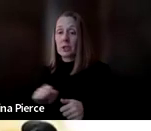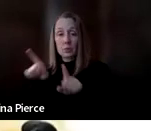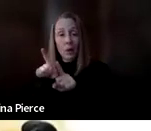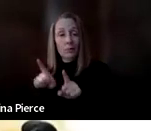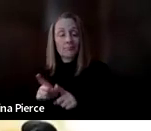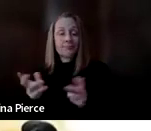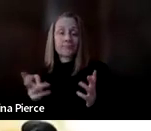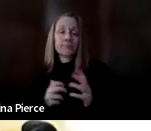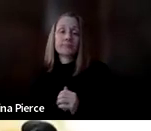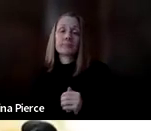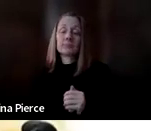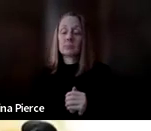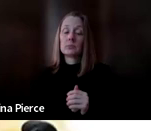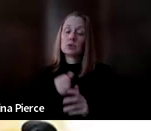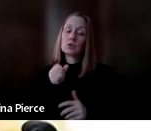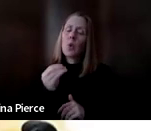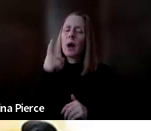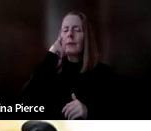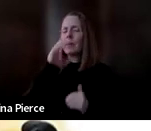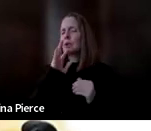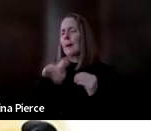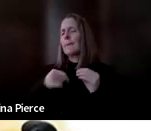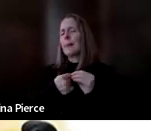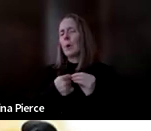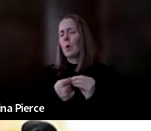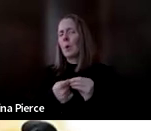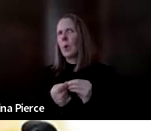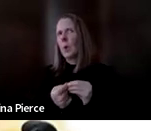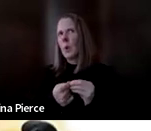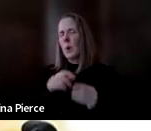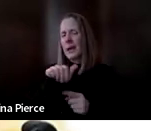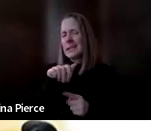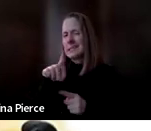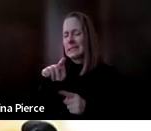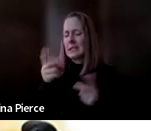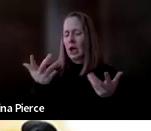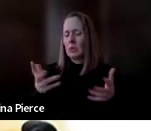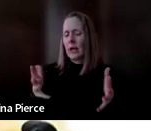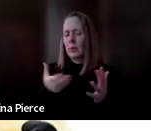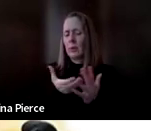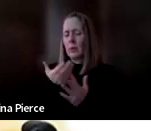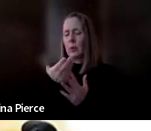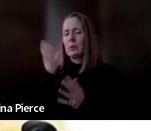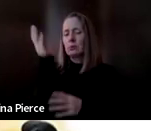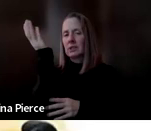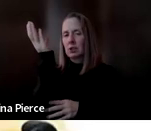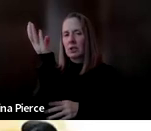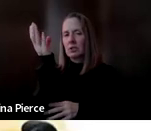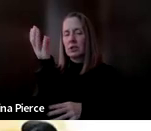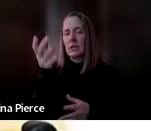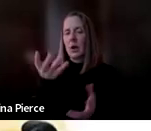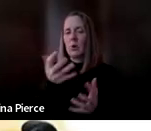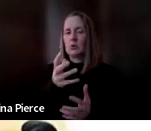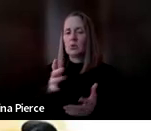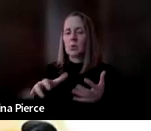um so i think we talked a little bit about at already um through our presentation but i do quickly want to go over